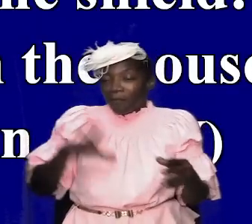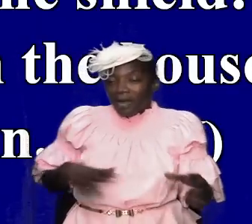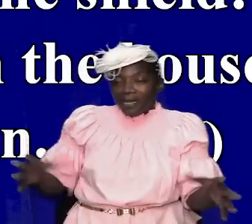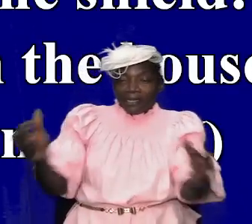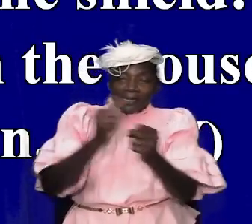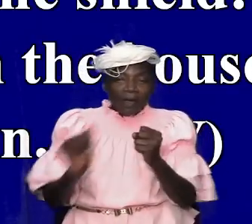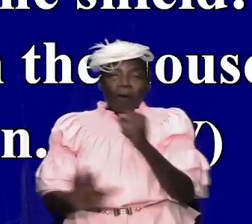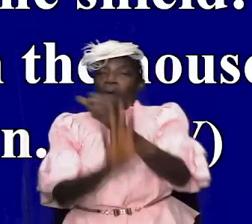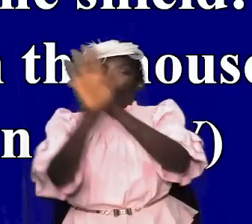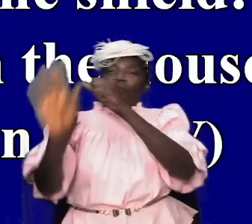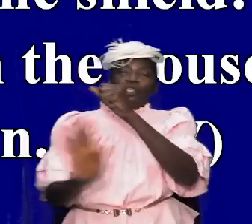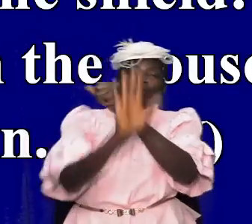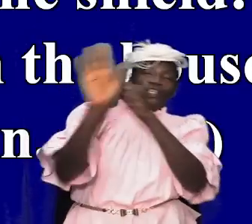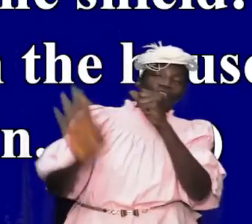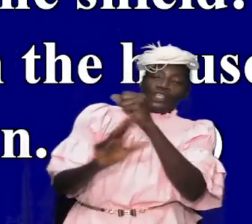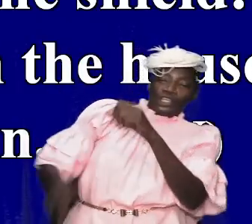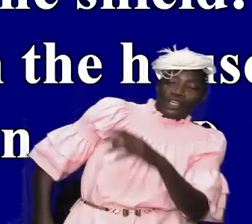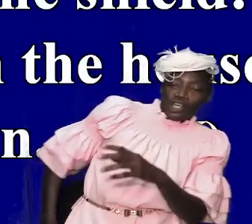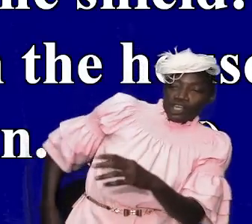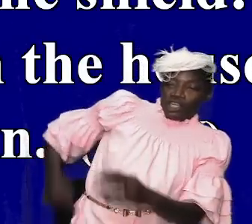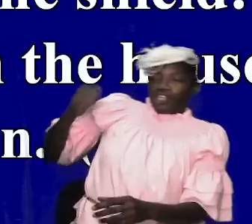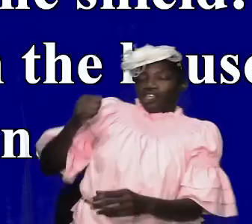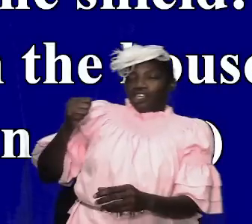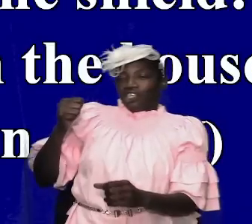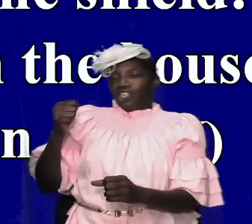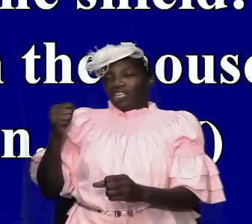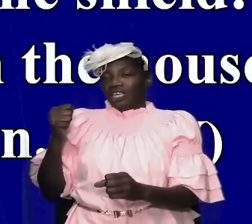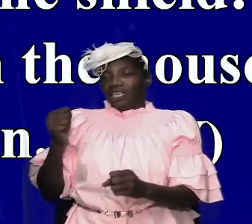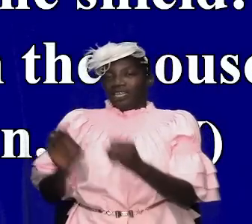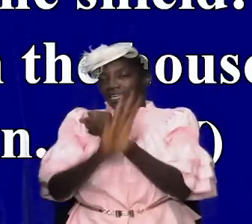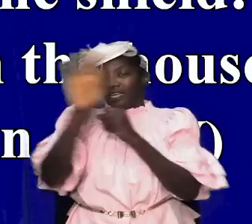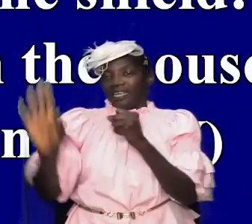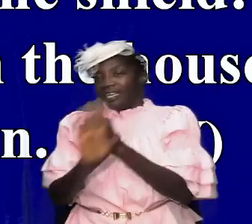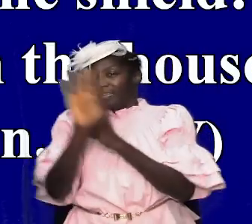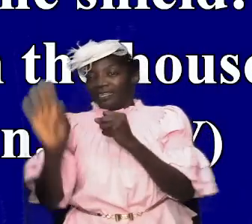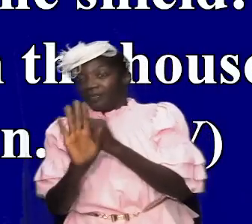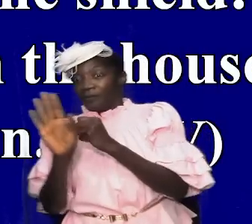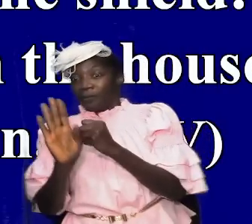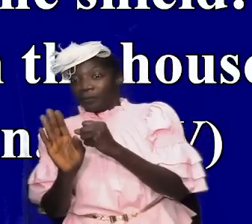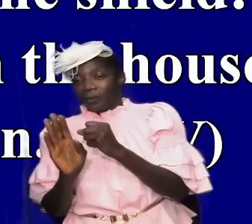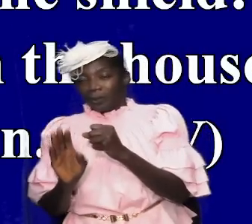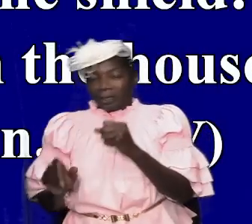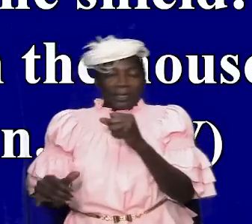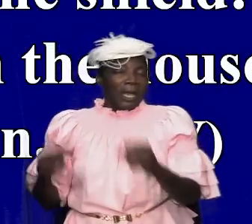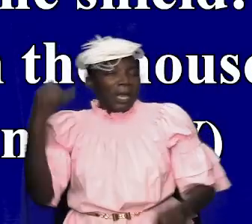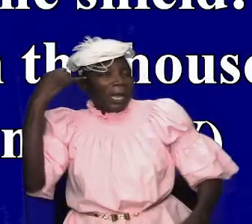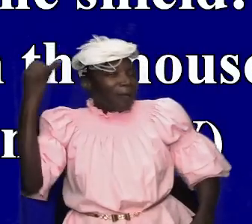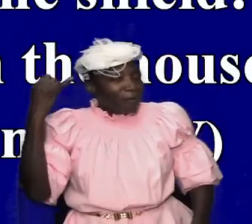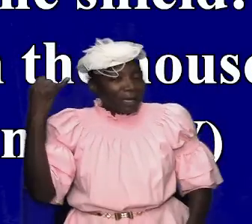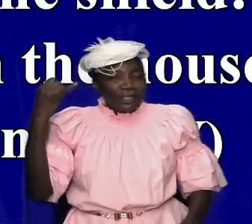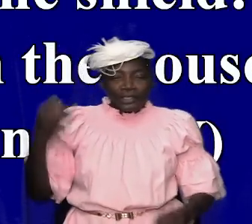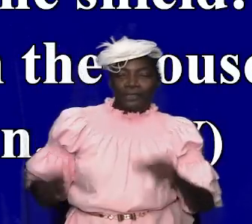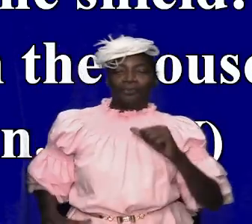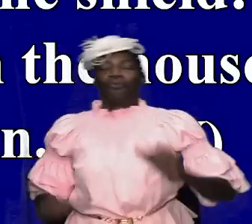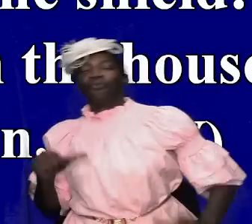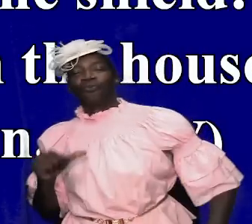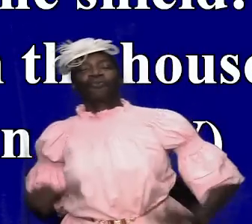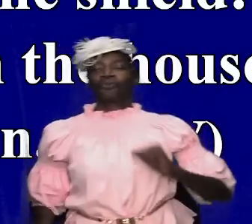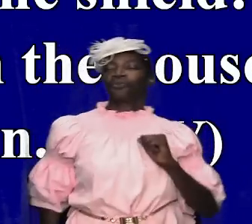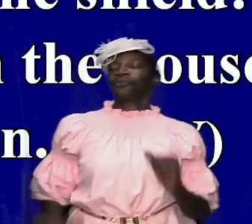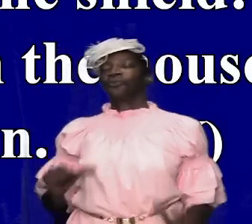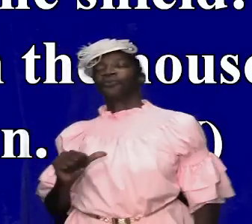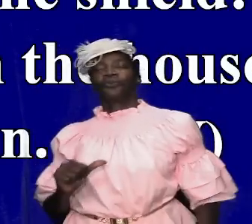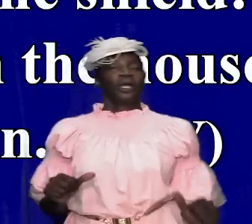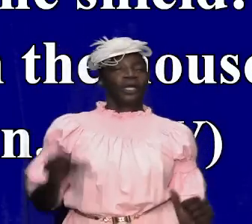and they stood before and it was a great just imagine the pump and the pageantry as king solomon